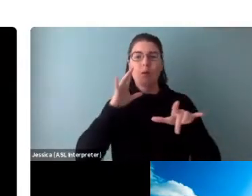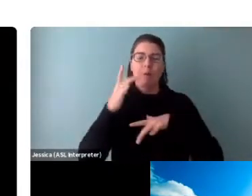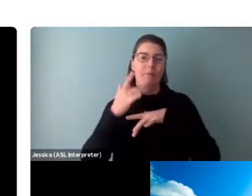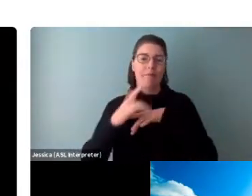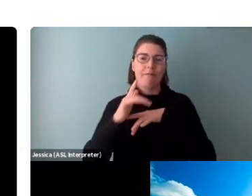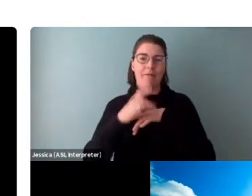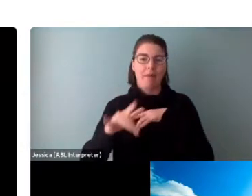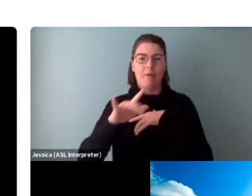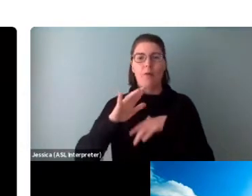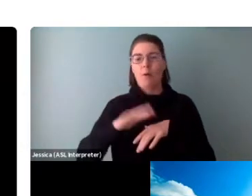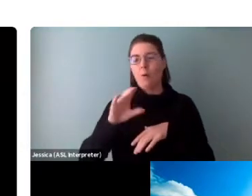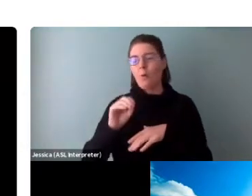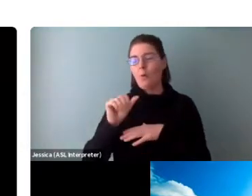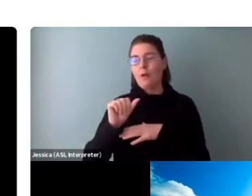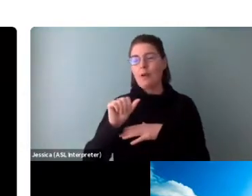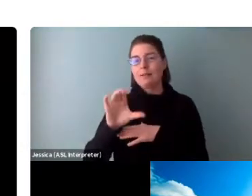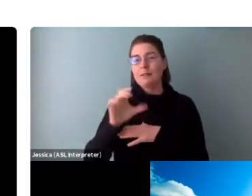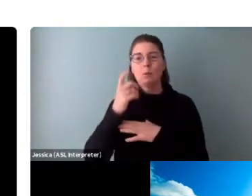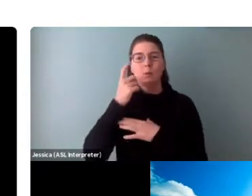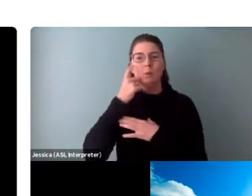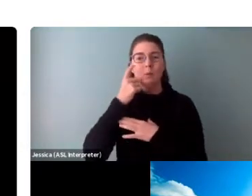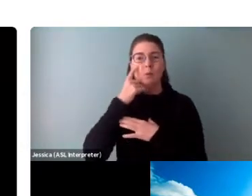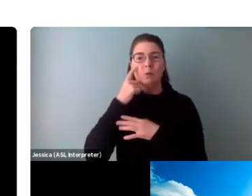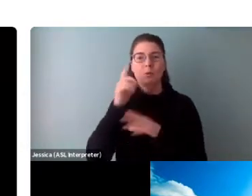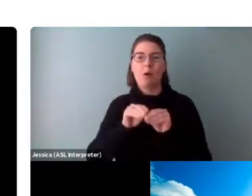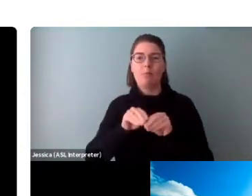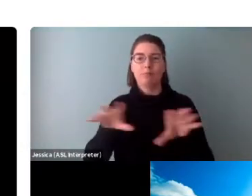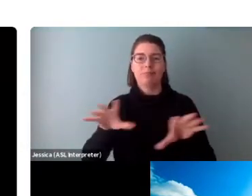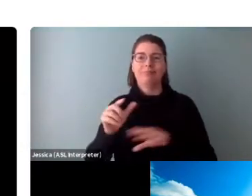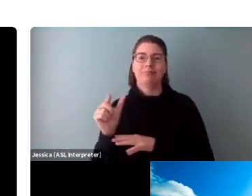on OAC's YouTube page at a later date.